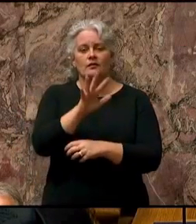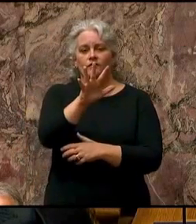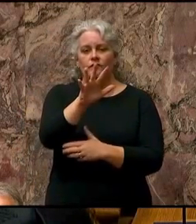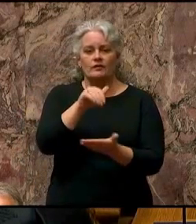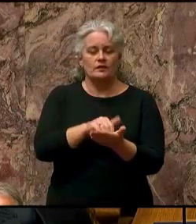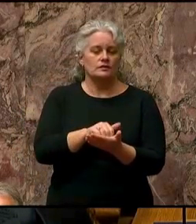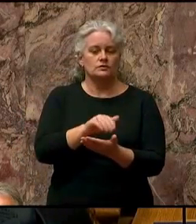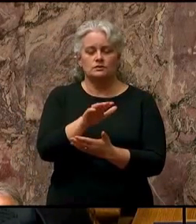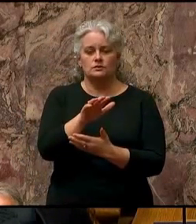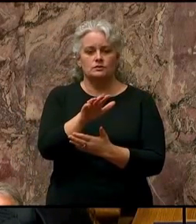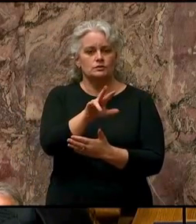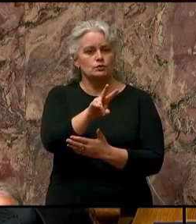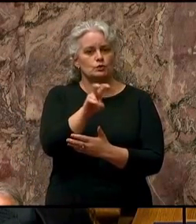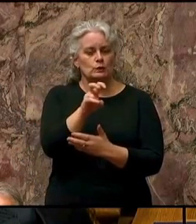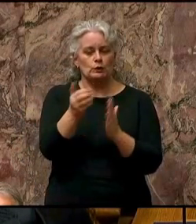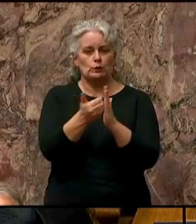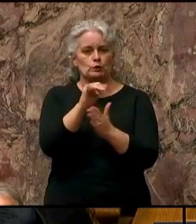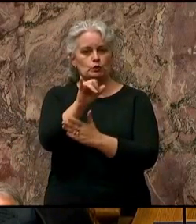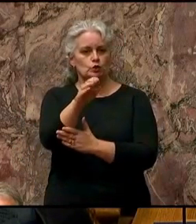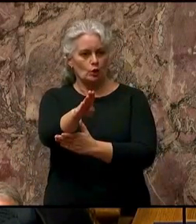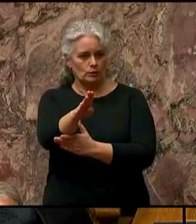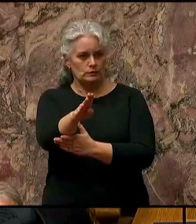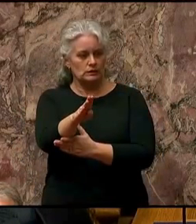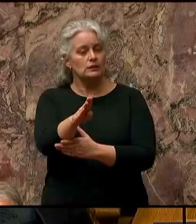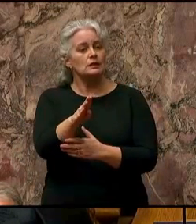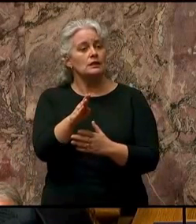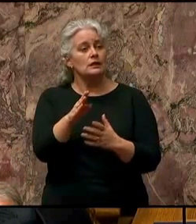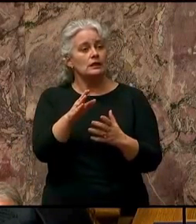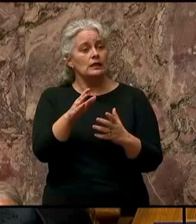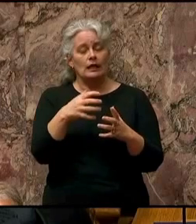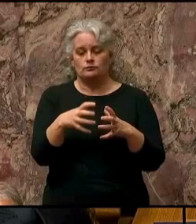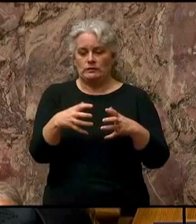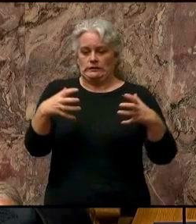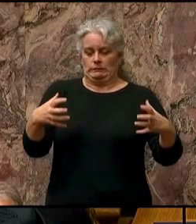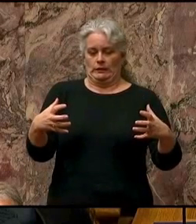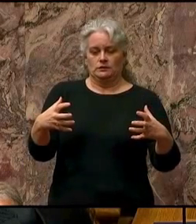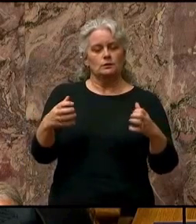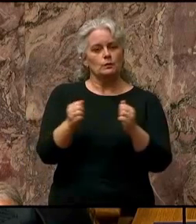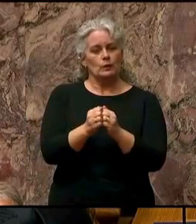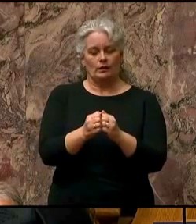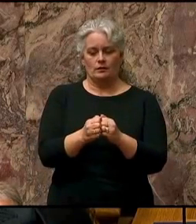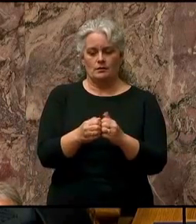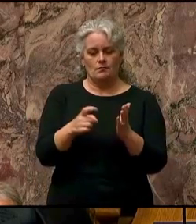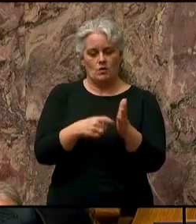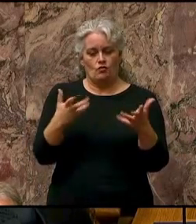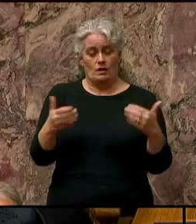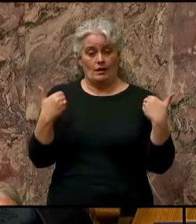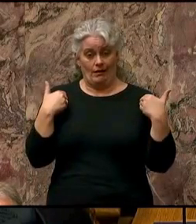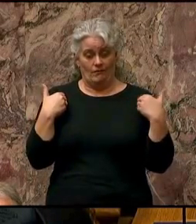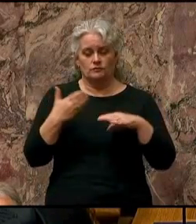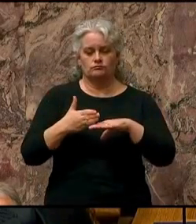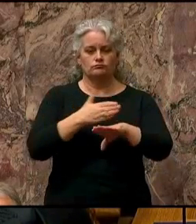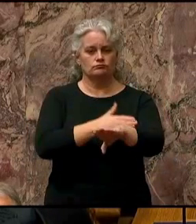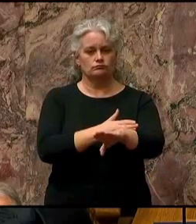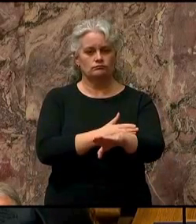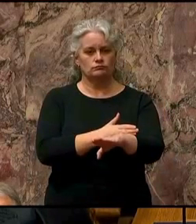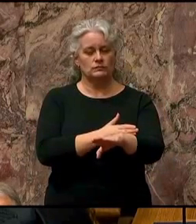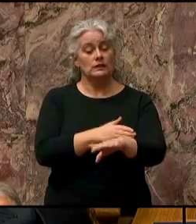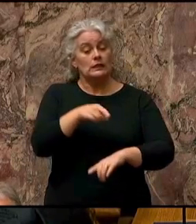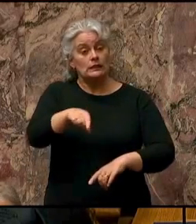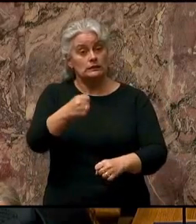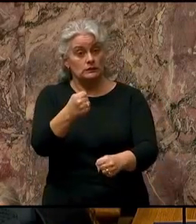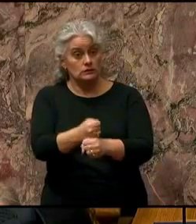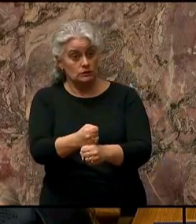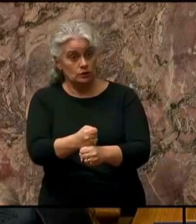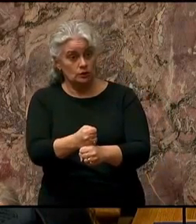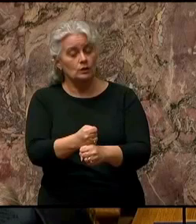and seven major expansions of existing mines have been approved. Later this year, we expect